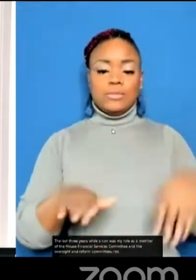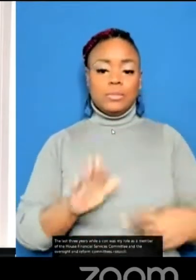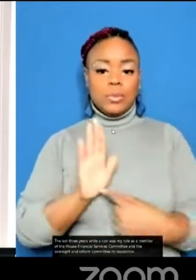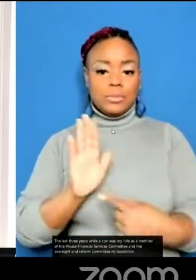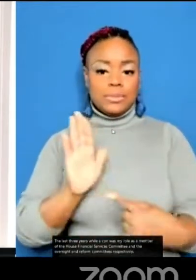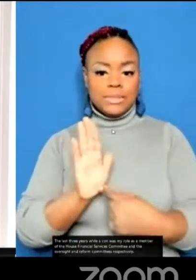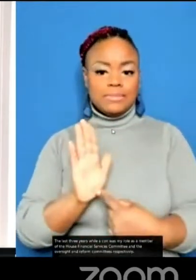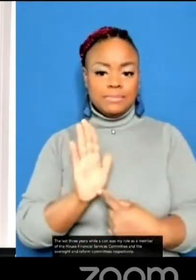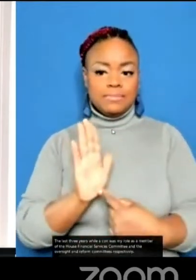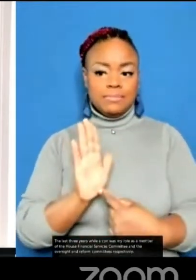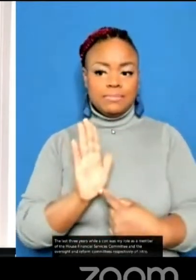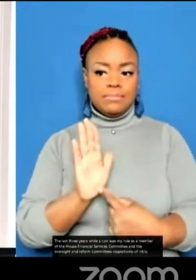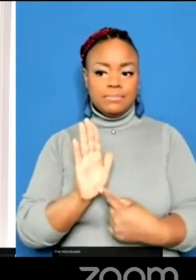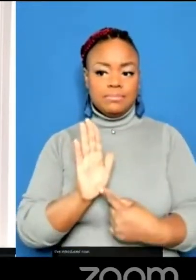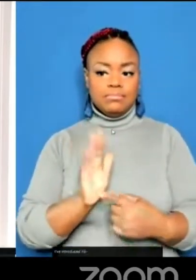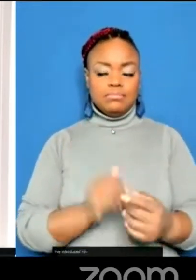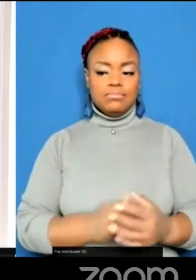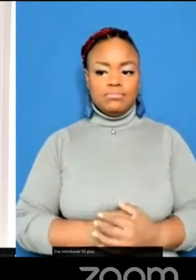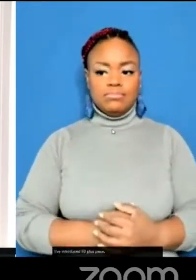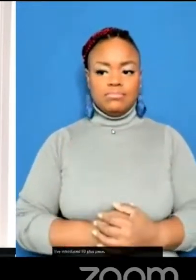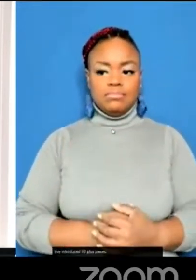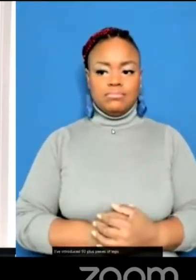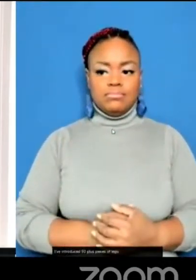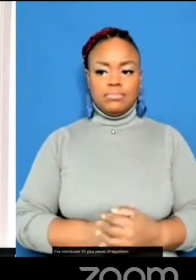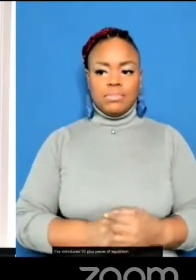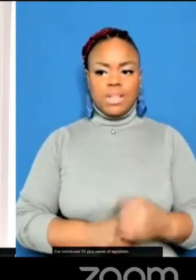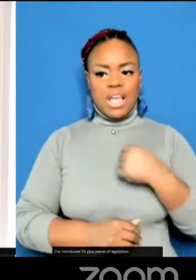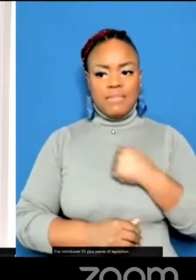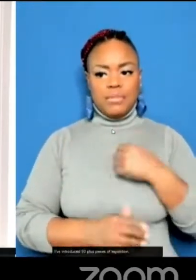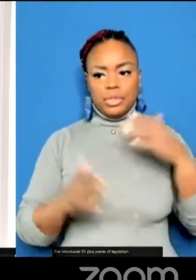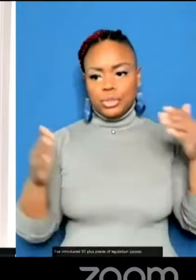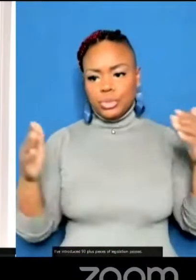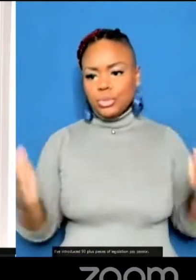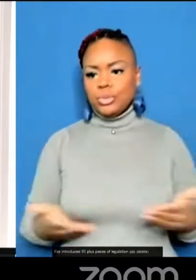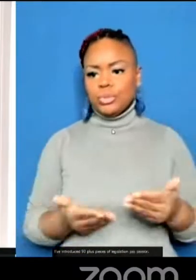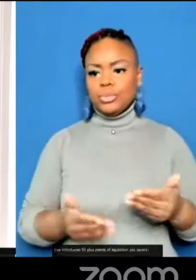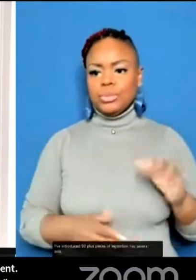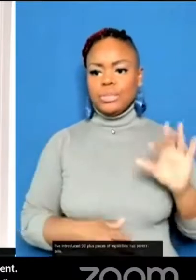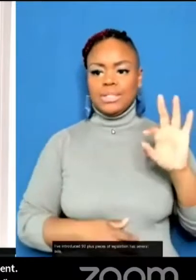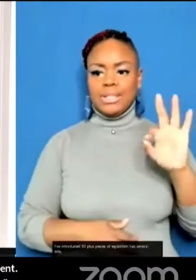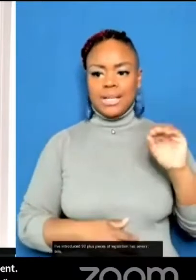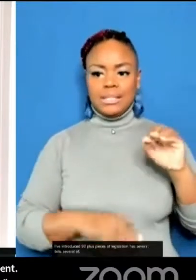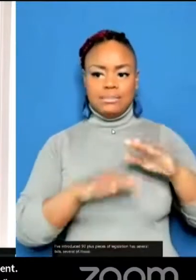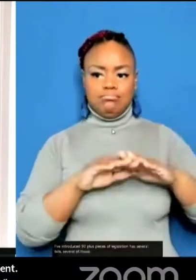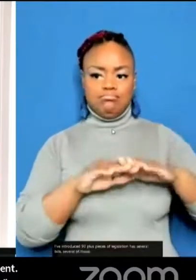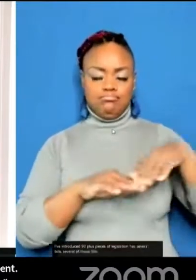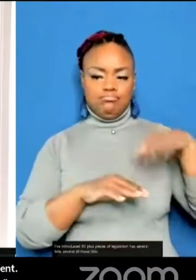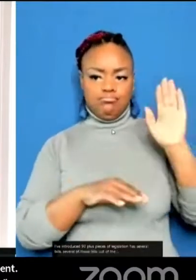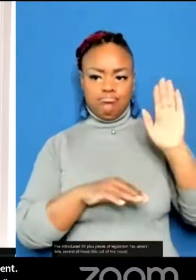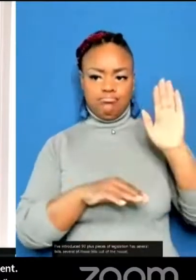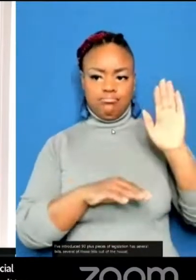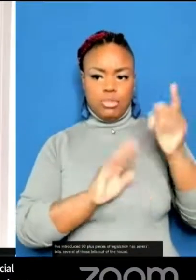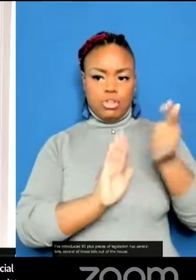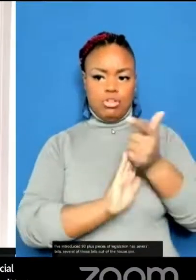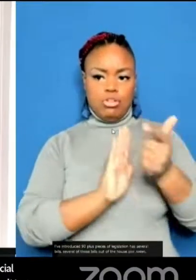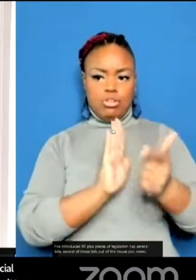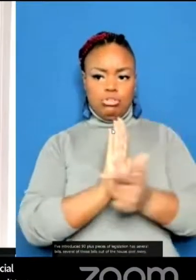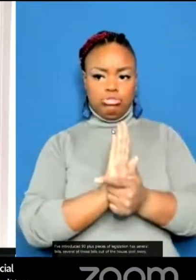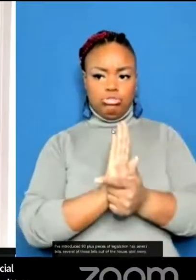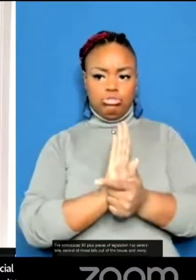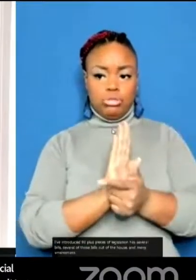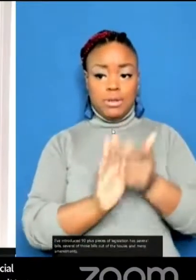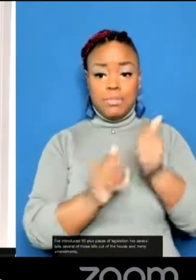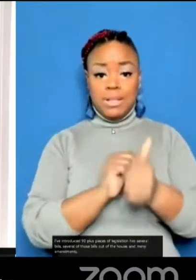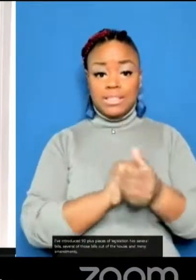I've introduced 90 plus pieces of legislation, passed several of those bills out of the House, and many amendments.